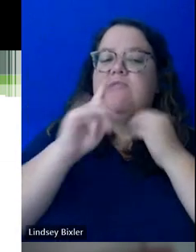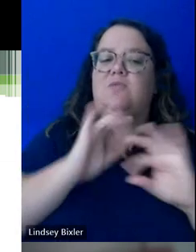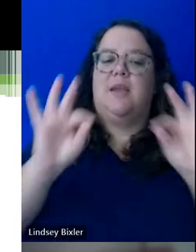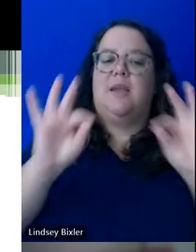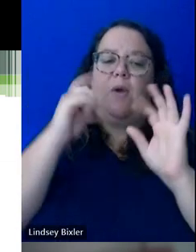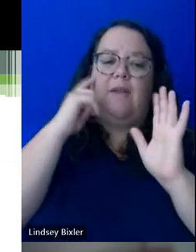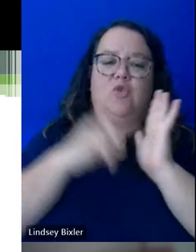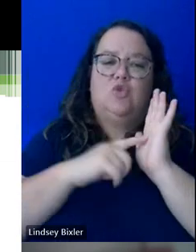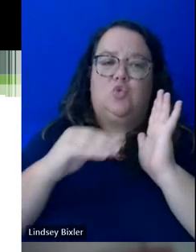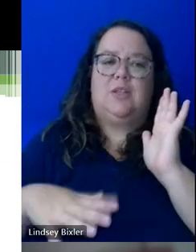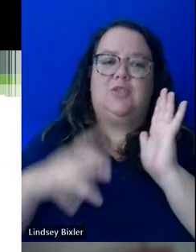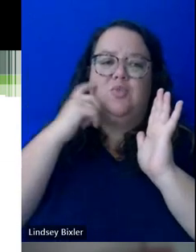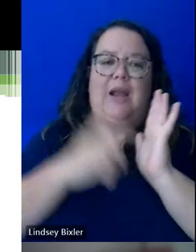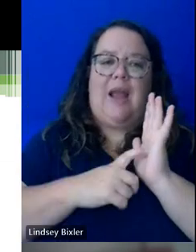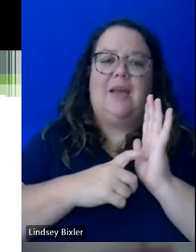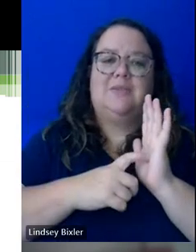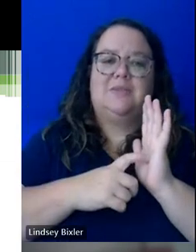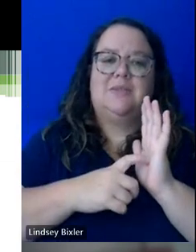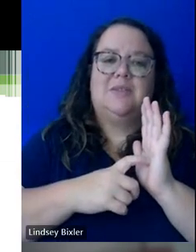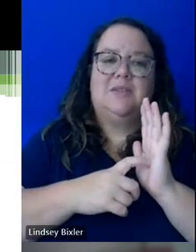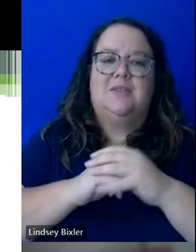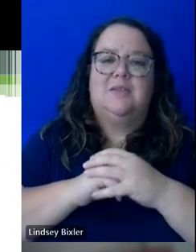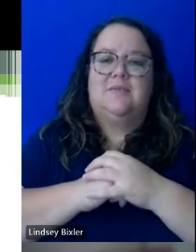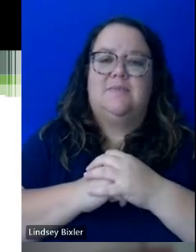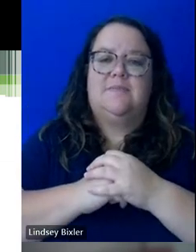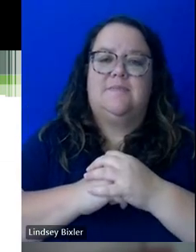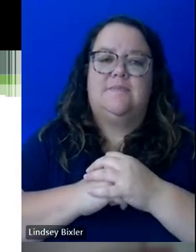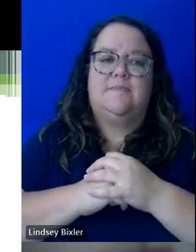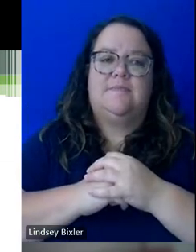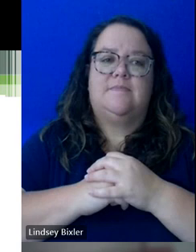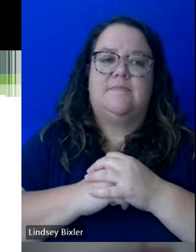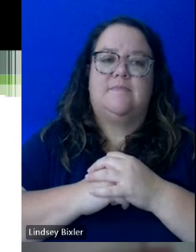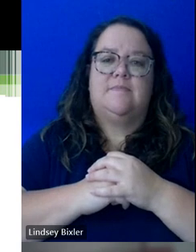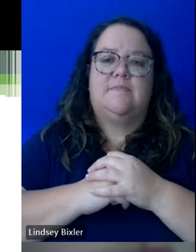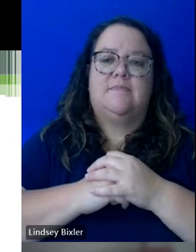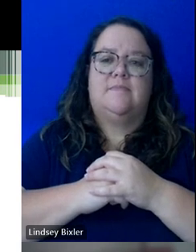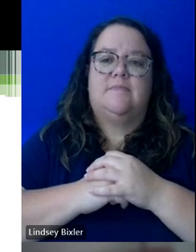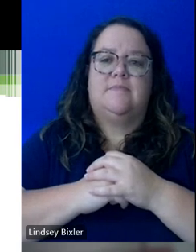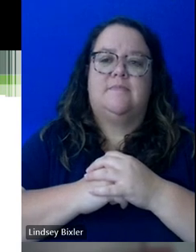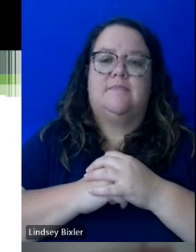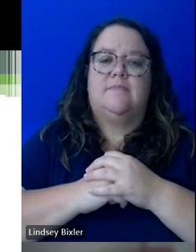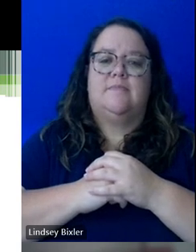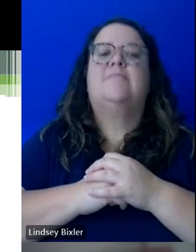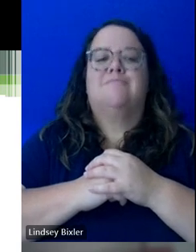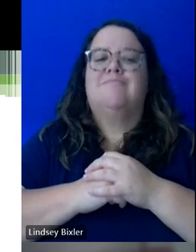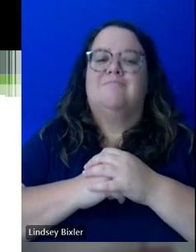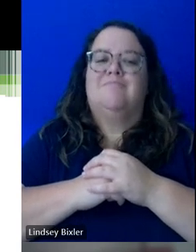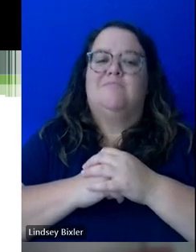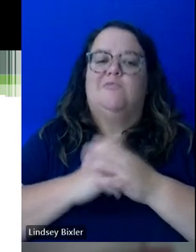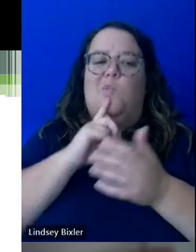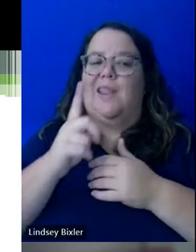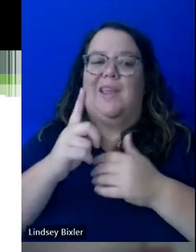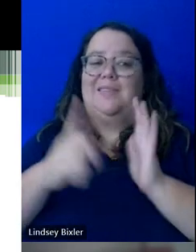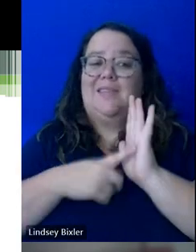and, you know, the reality is that effort is not always commensurate with the grade that you get. And